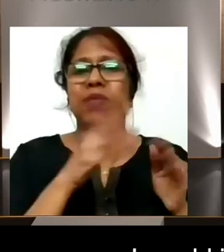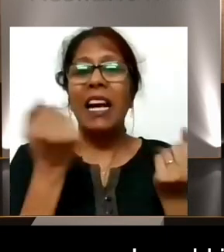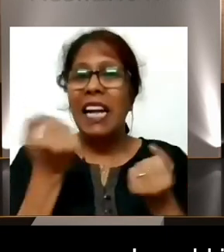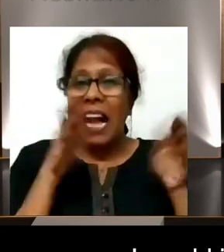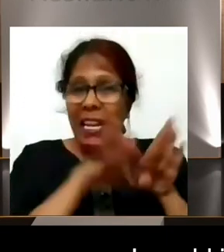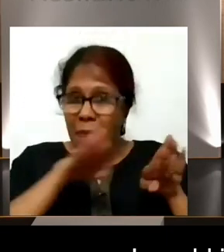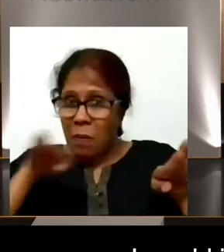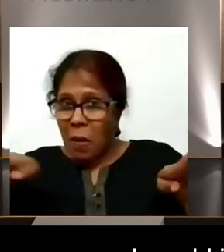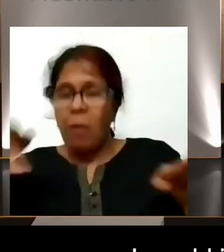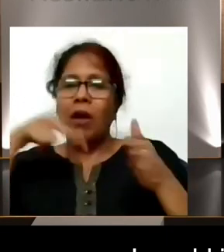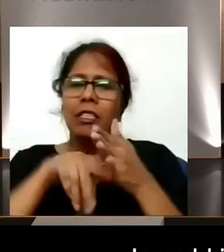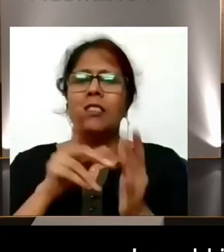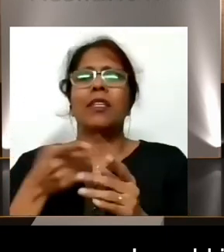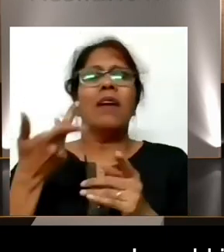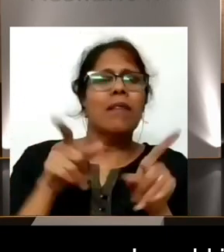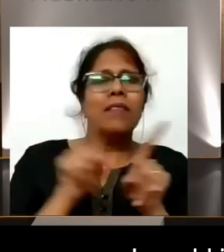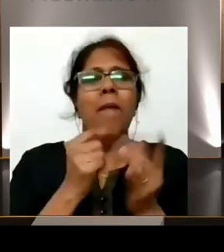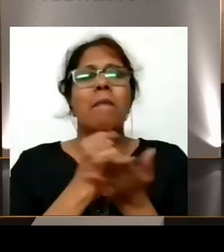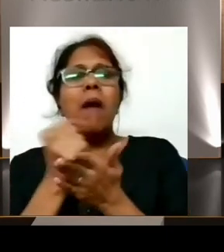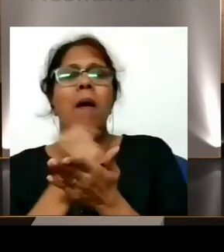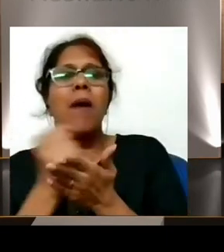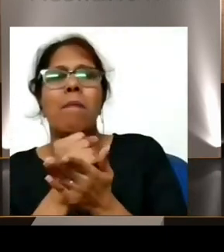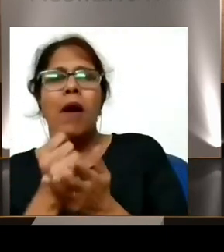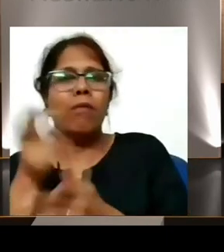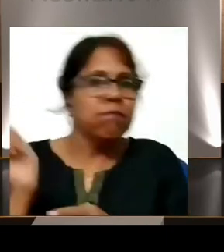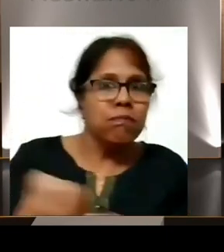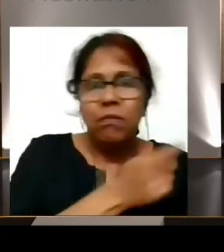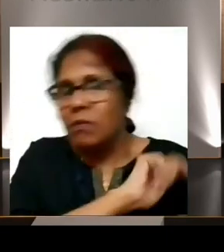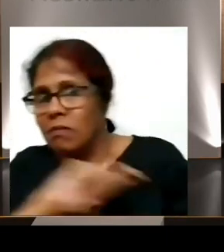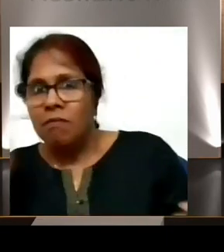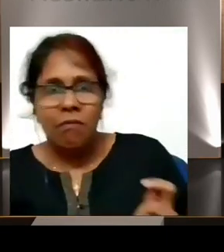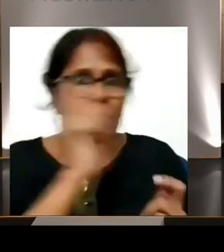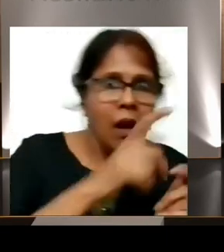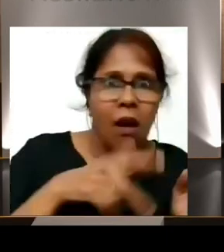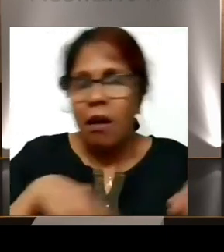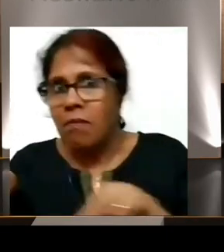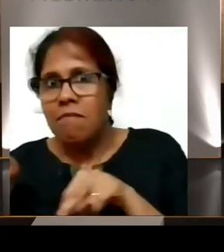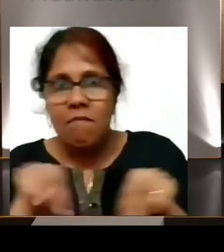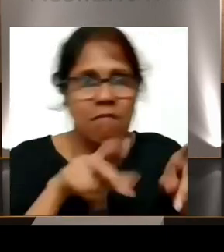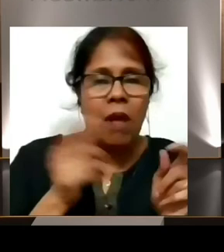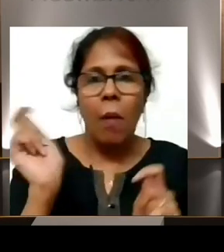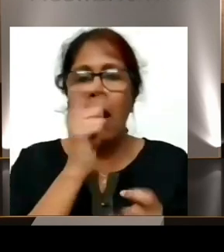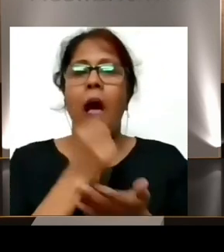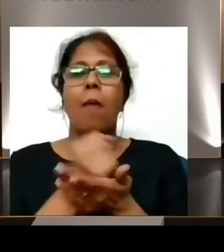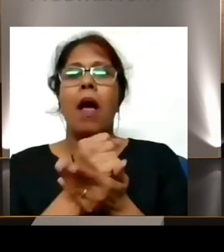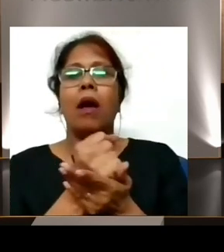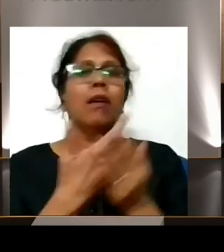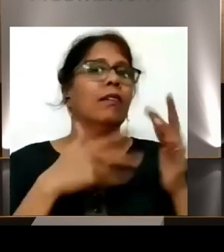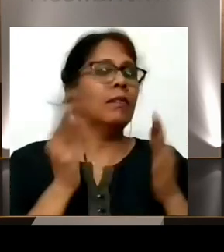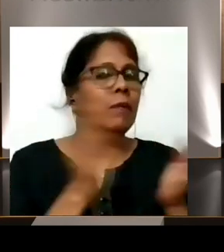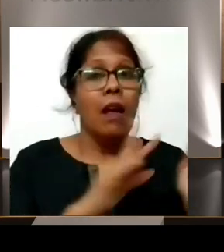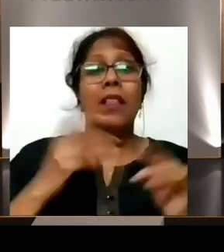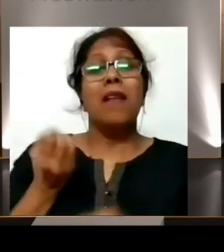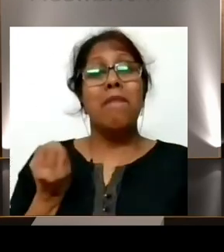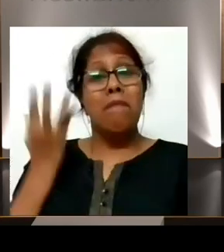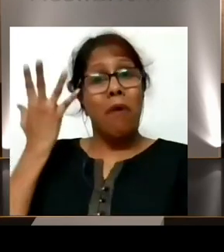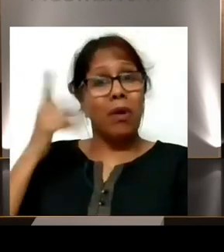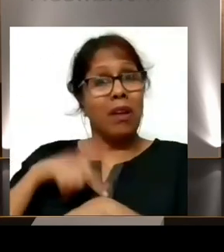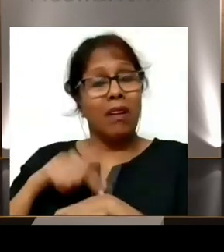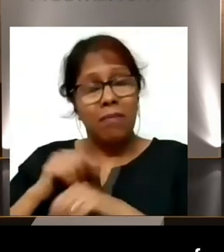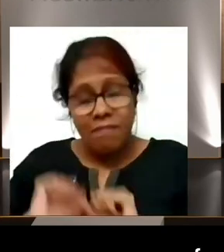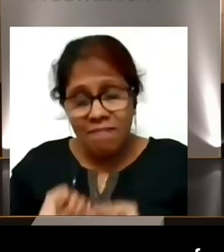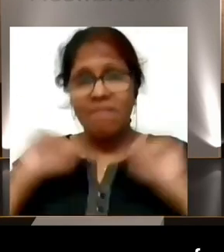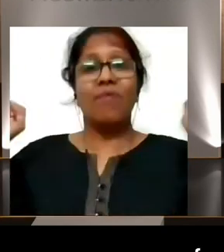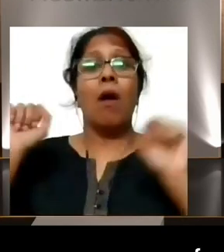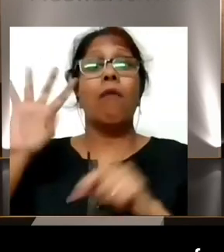and do some shadow practice. Um, every morning I would get up at 4.30 and